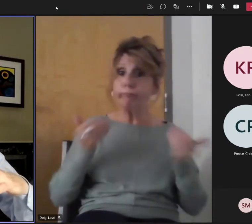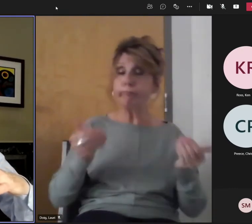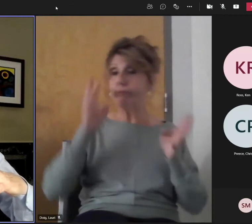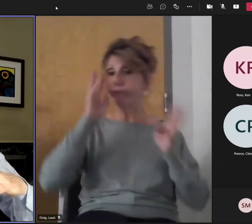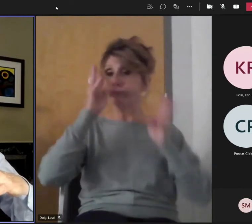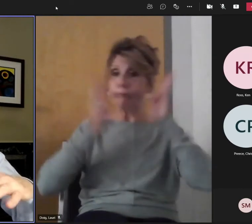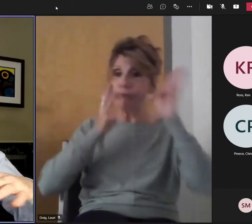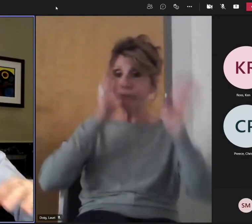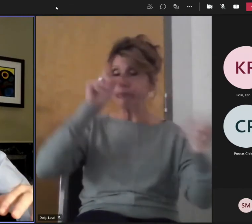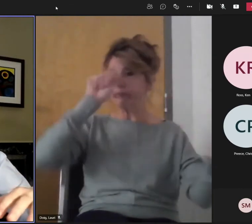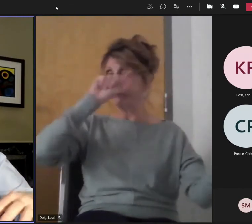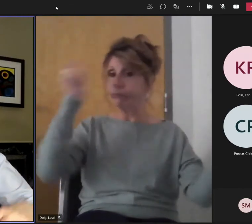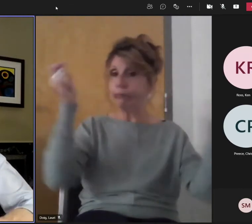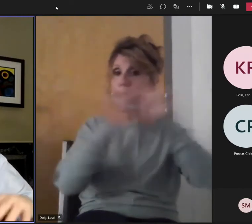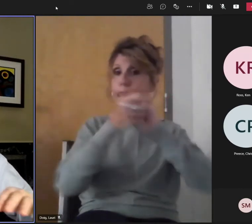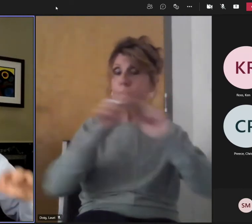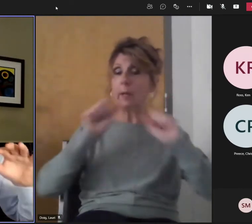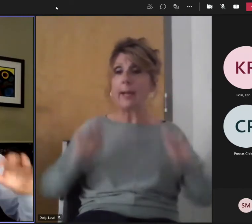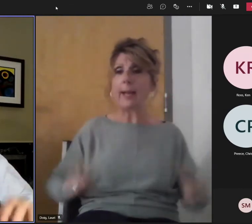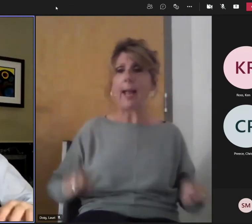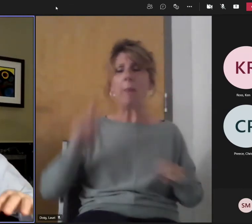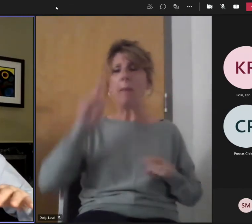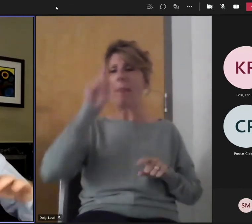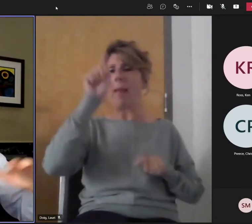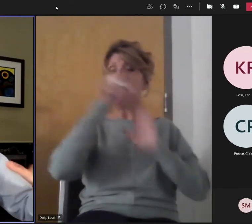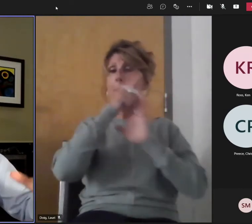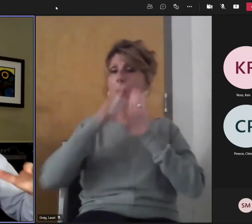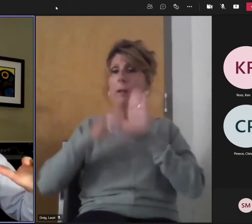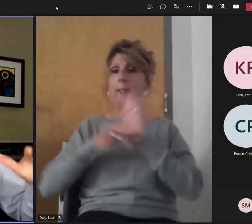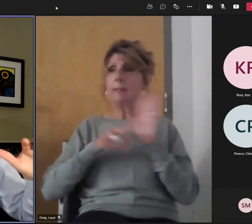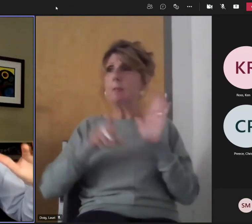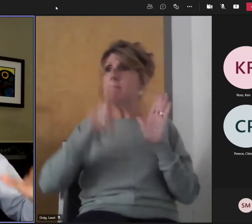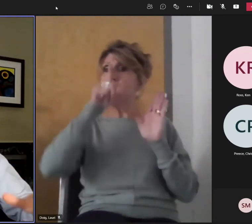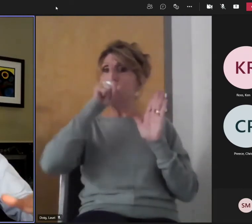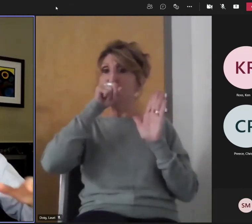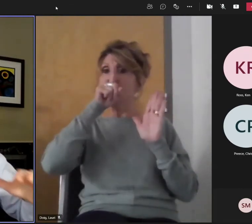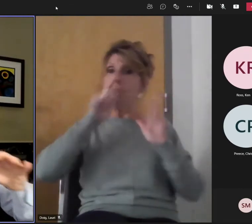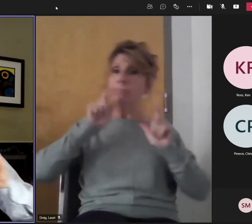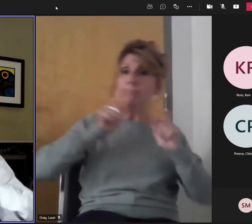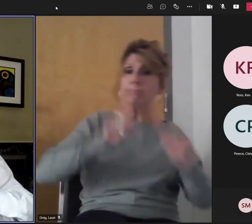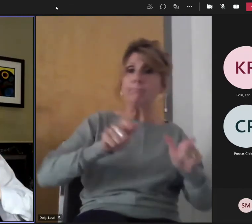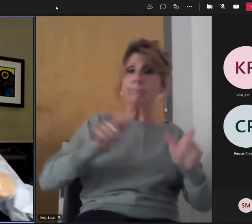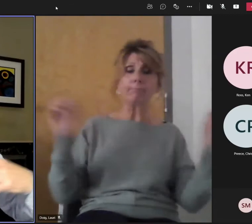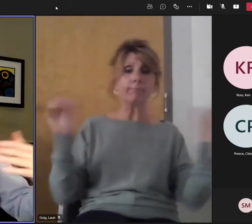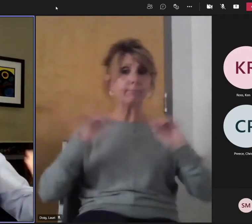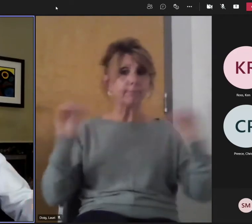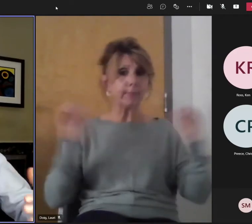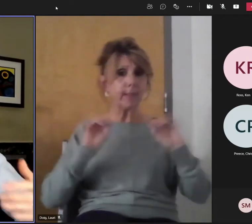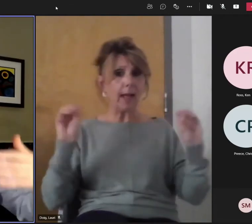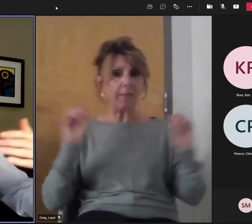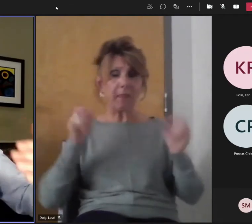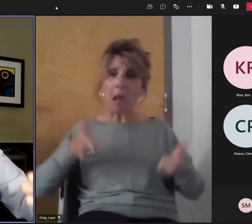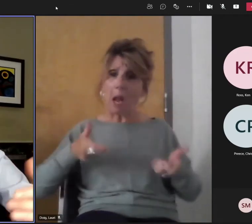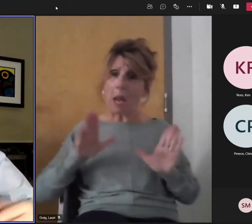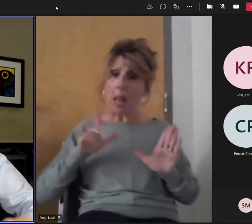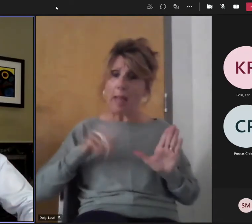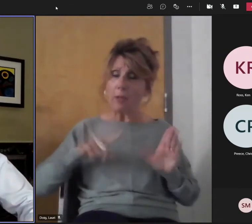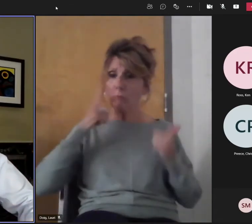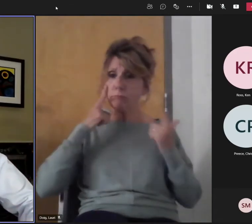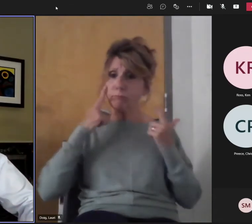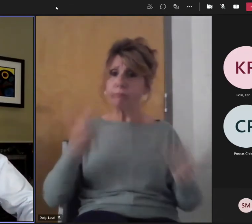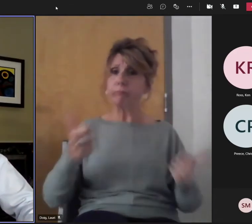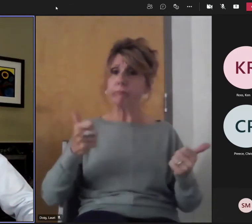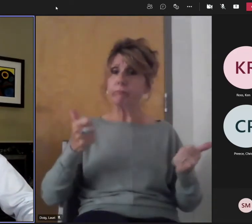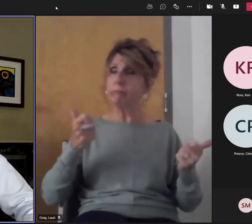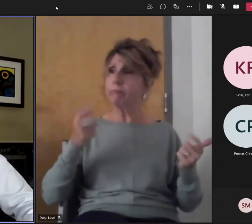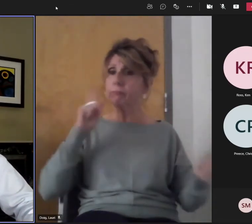actually legally prevented from doing it. So do more. Get you get professional power and political power by doing more and pushing